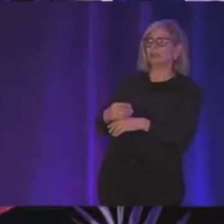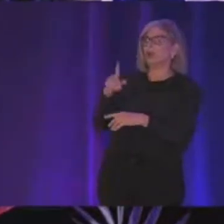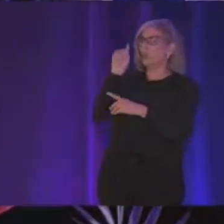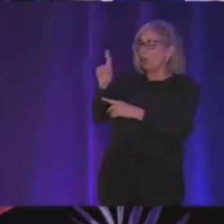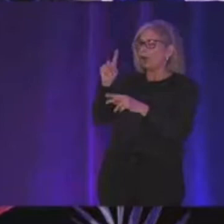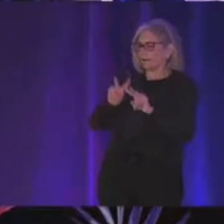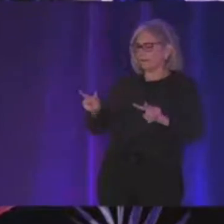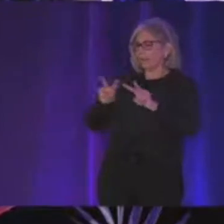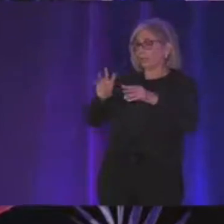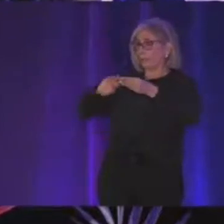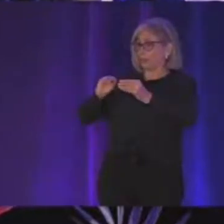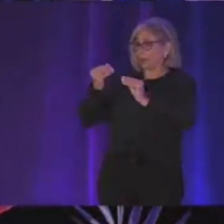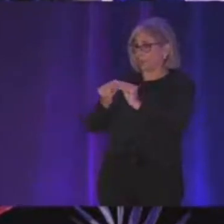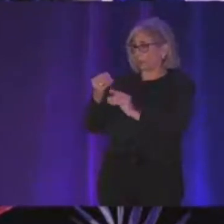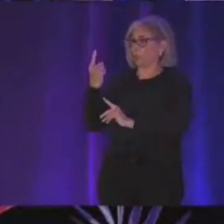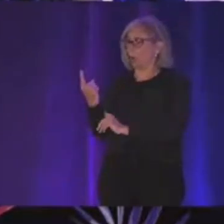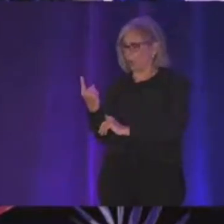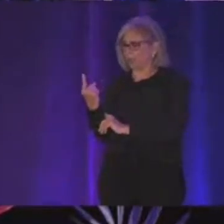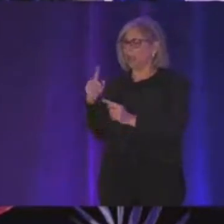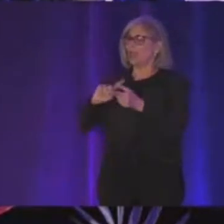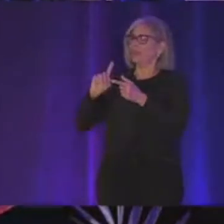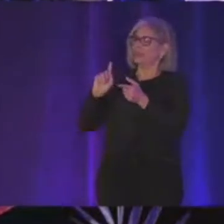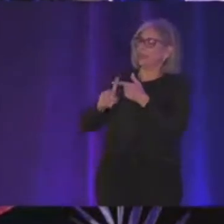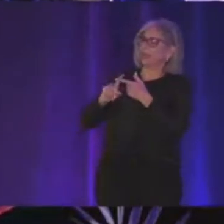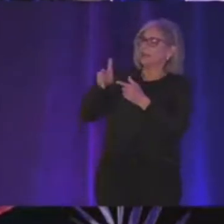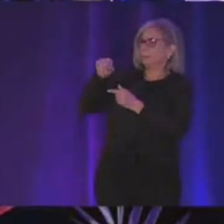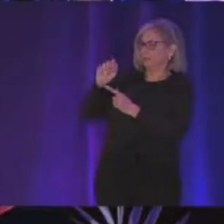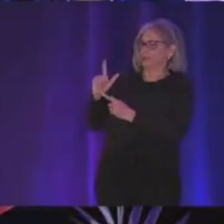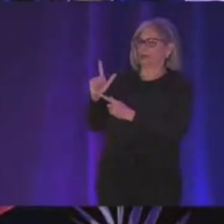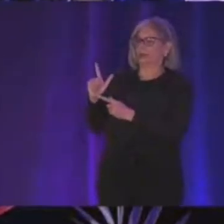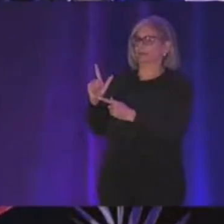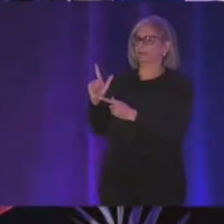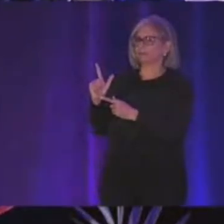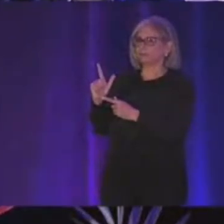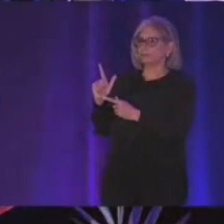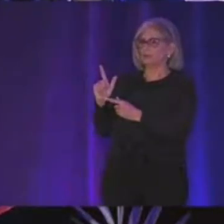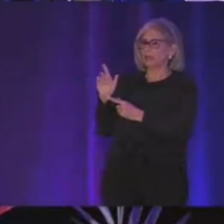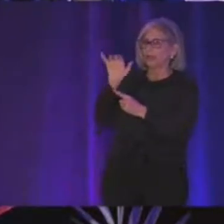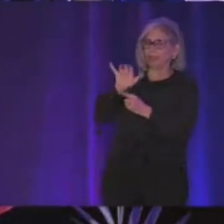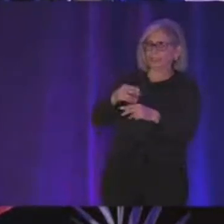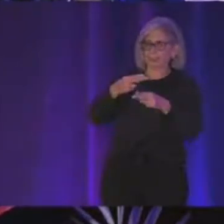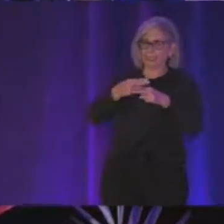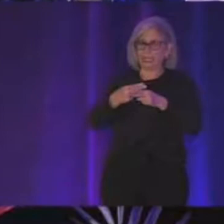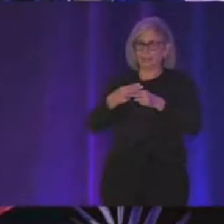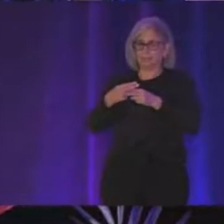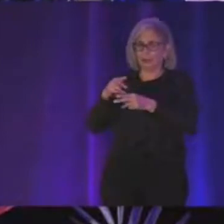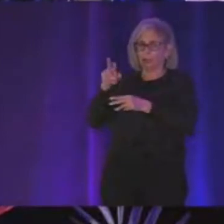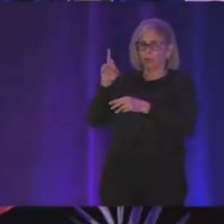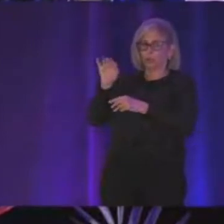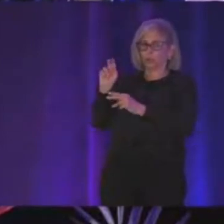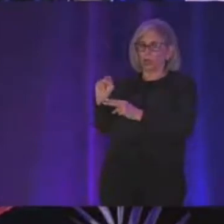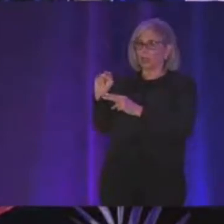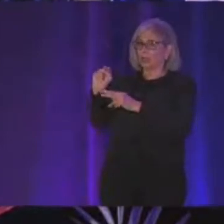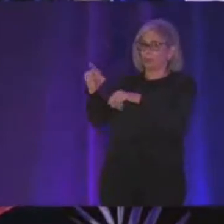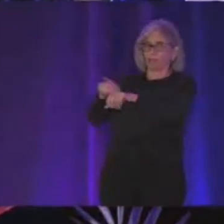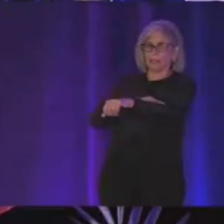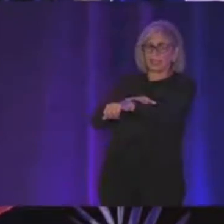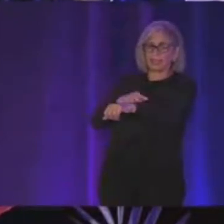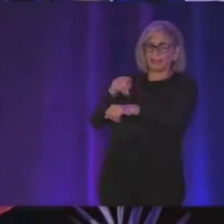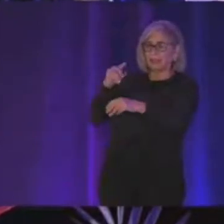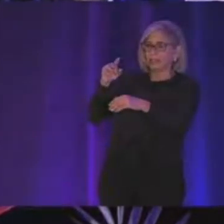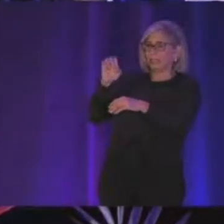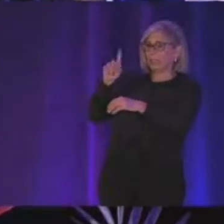one value for the number and then uh the pixels and so this is called run length encoding rle